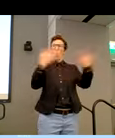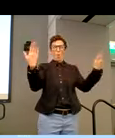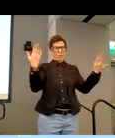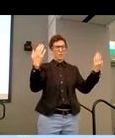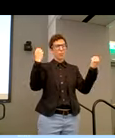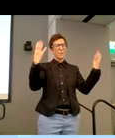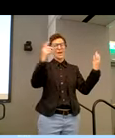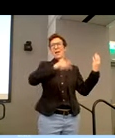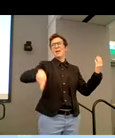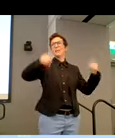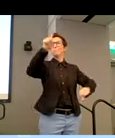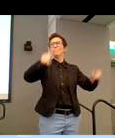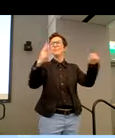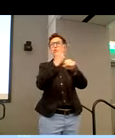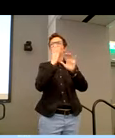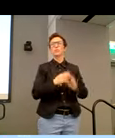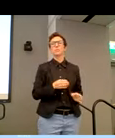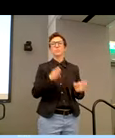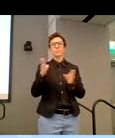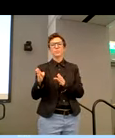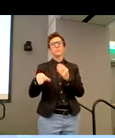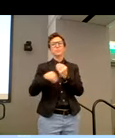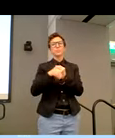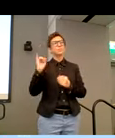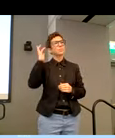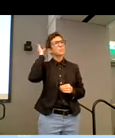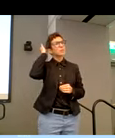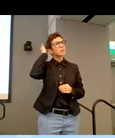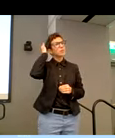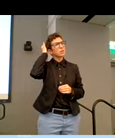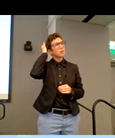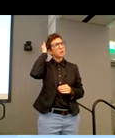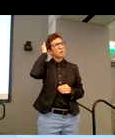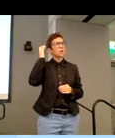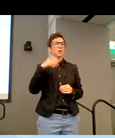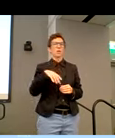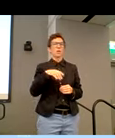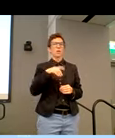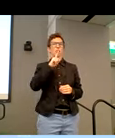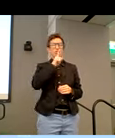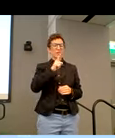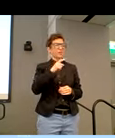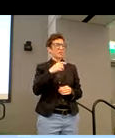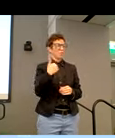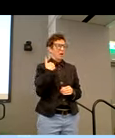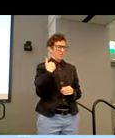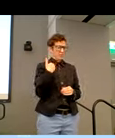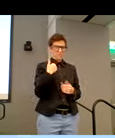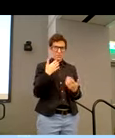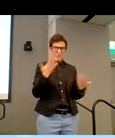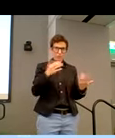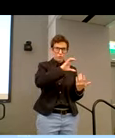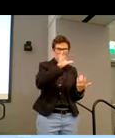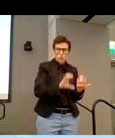as possible. Yeah. I mean, I would add to do it. It just, it, it, what it does is it humanizes. It reminds all of us at zoom. And when you're